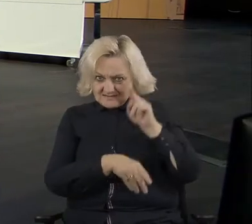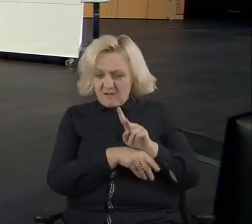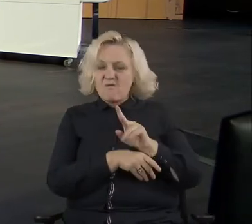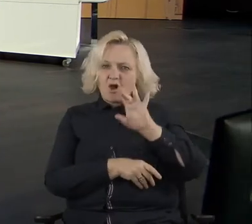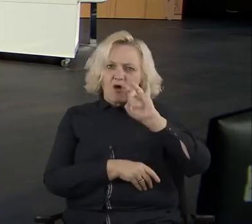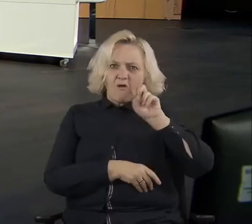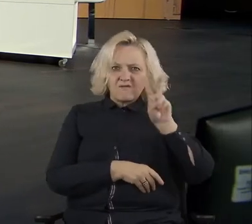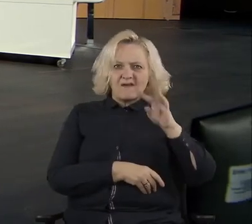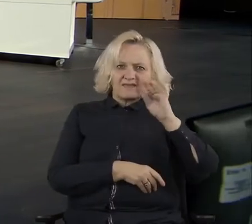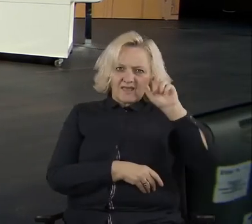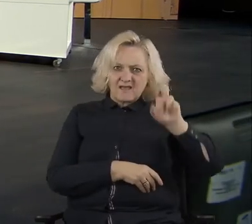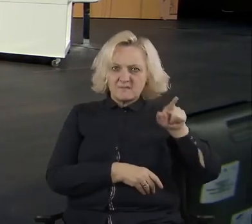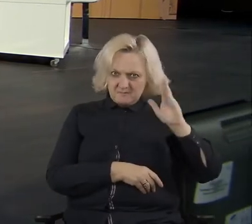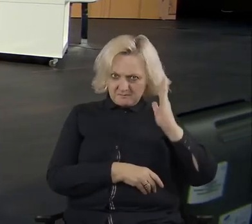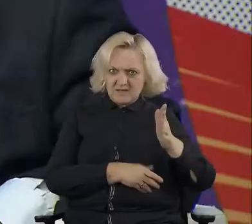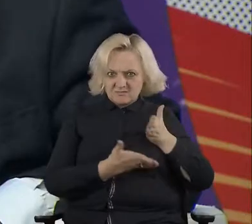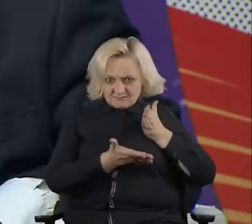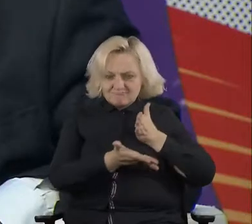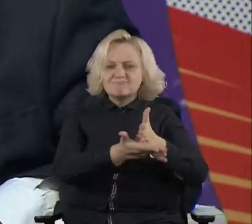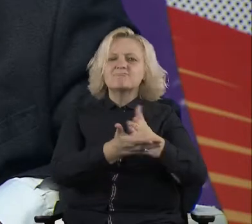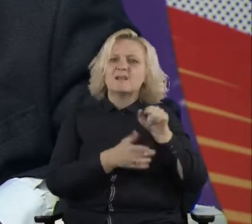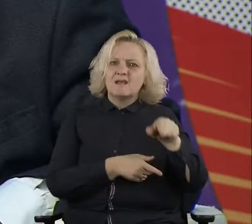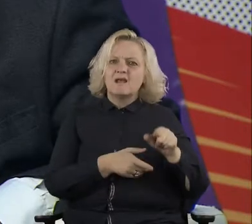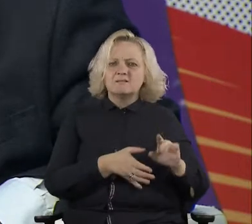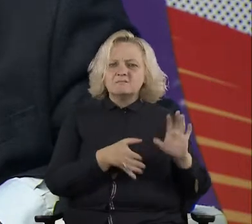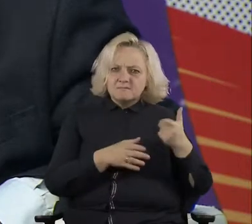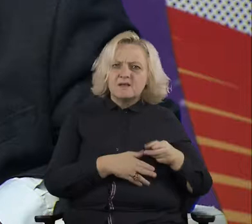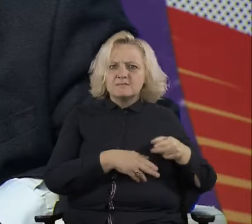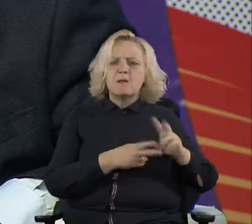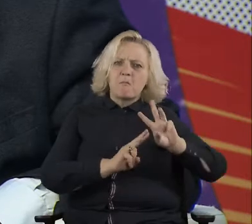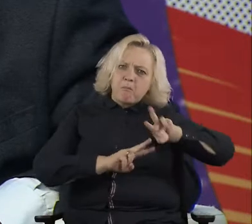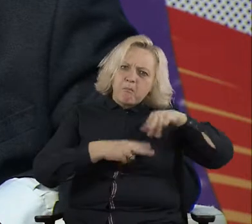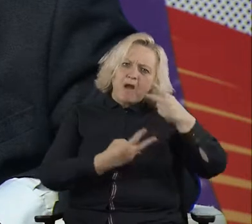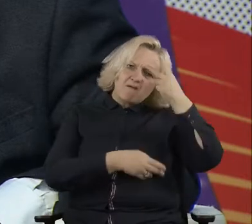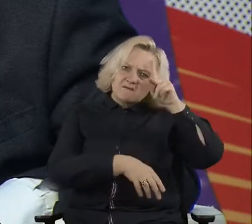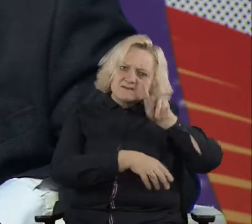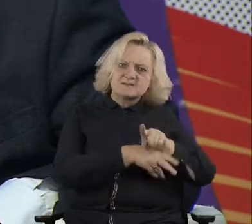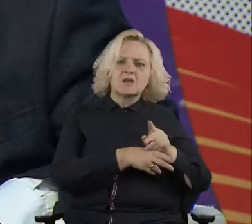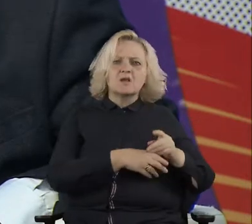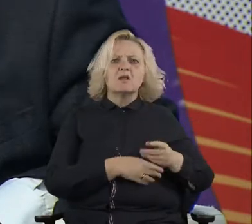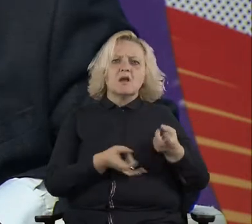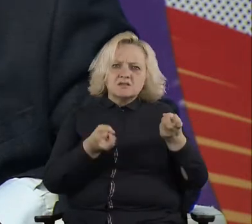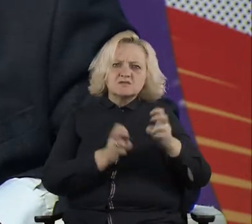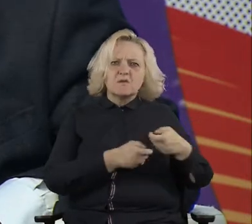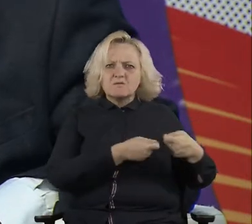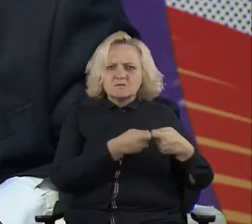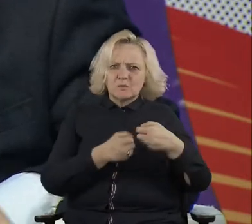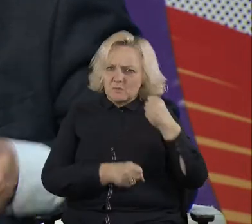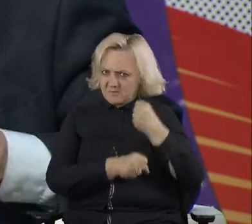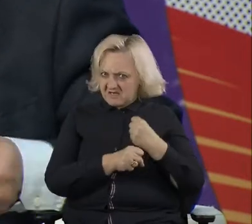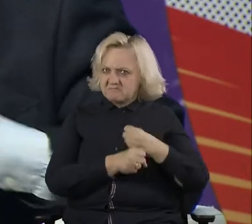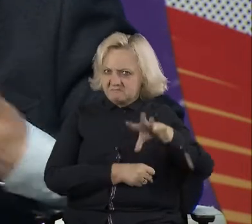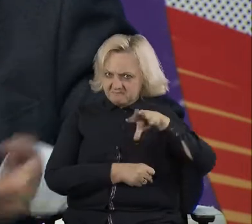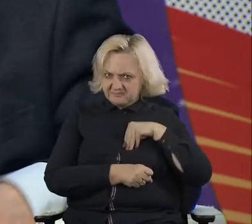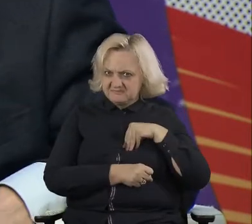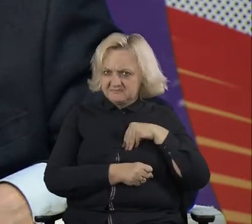of trust, build solid collaboration and change authentic individual and collective experience into meaningful solution beautifully